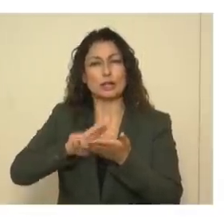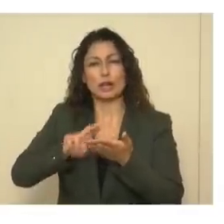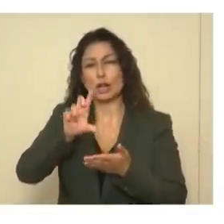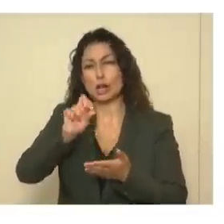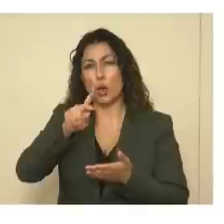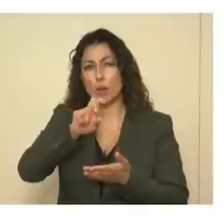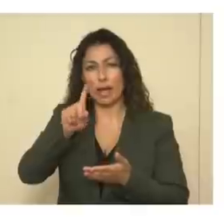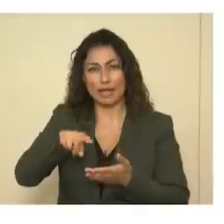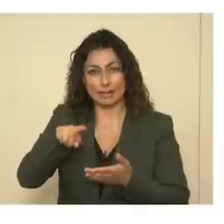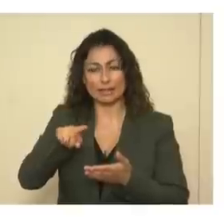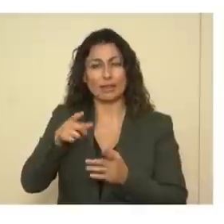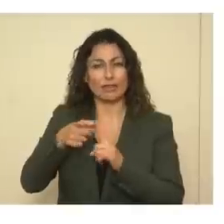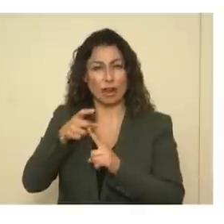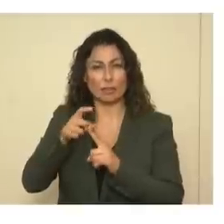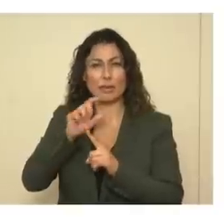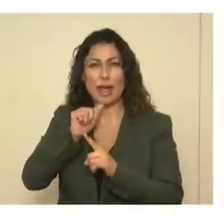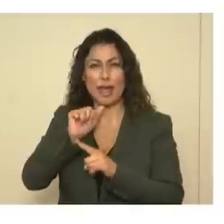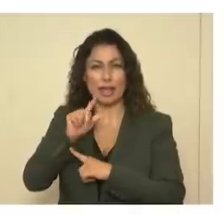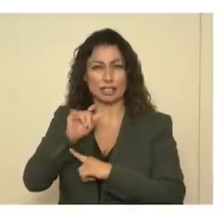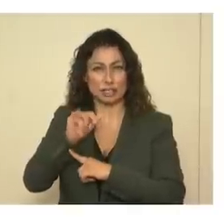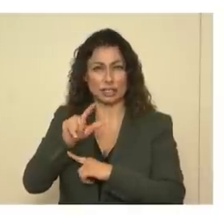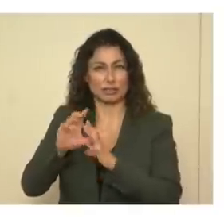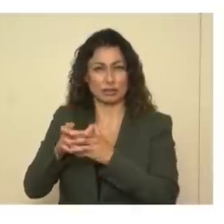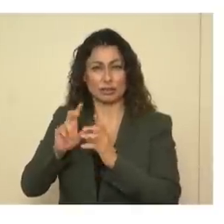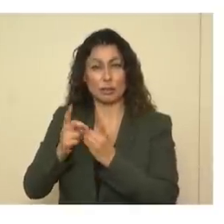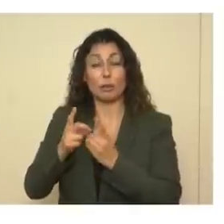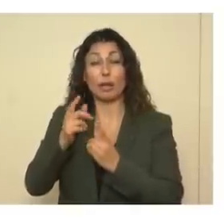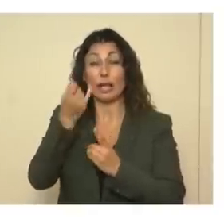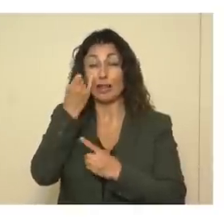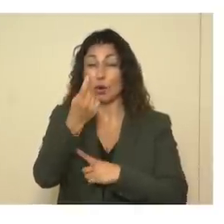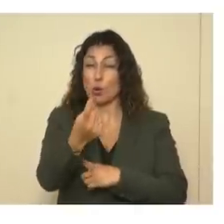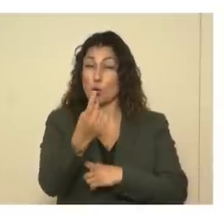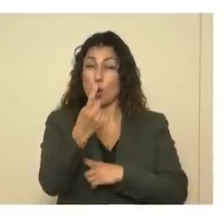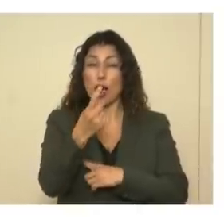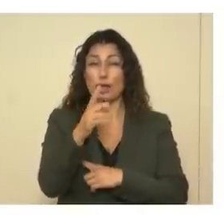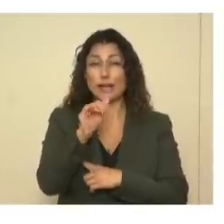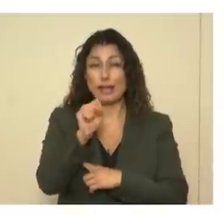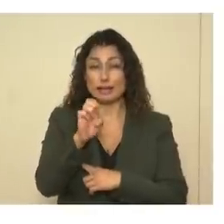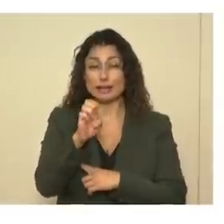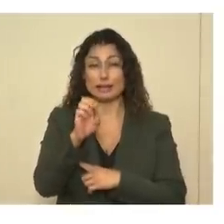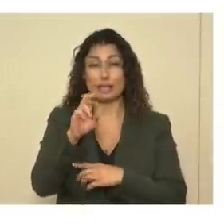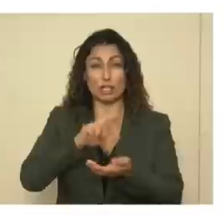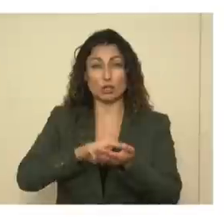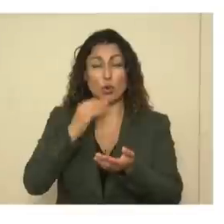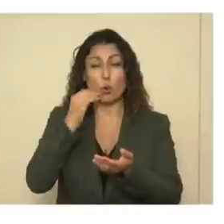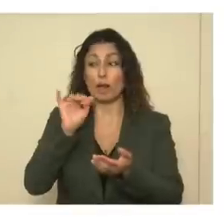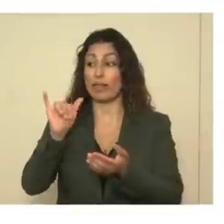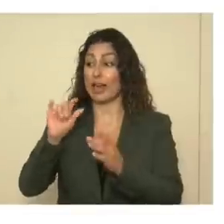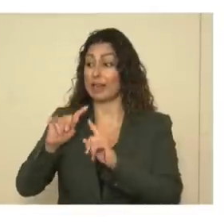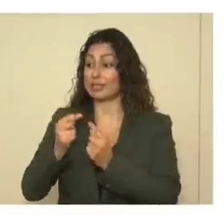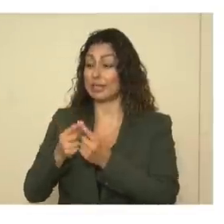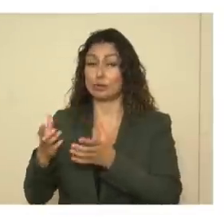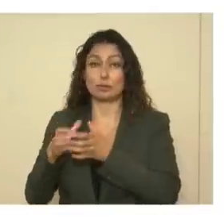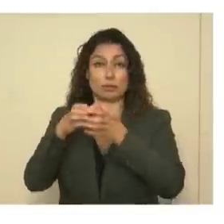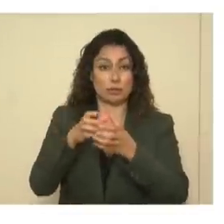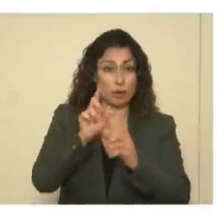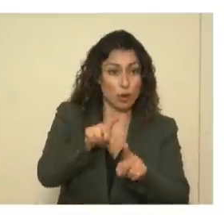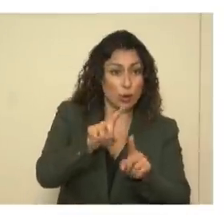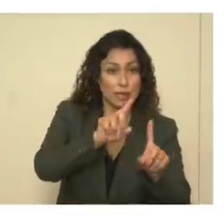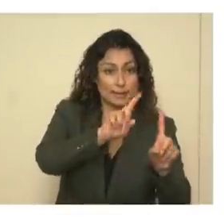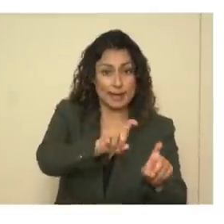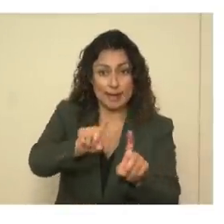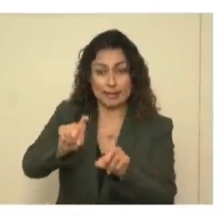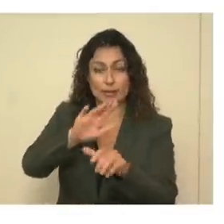there's a case, a single case in a nursing home, we have a team that immediately goes there, tests all the staff